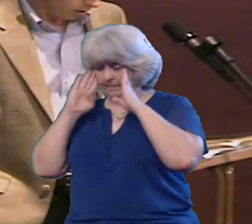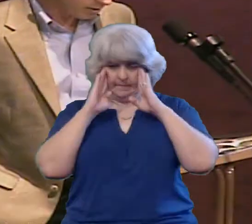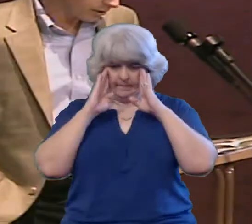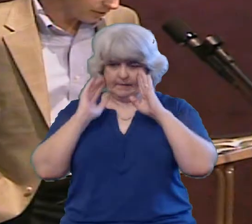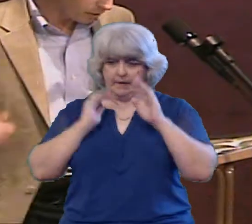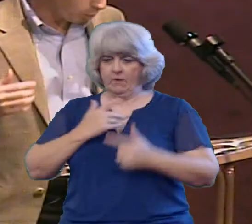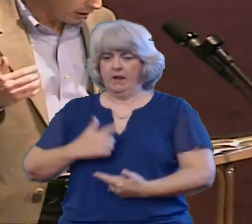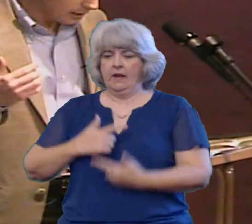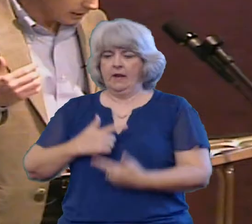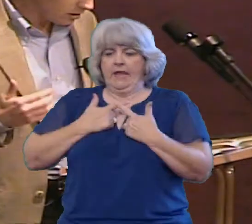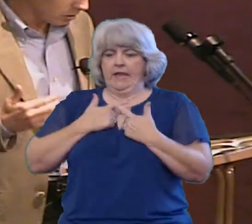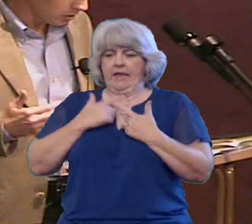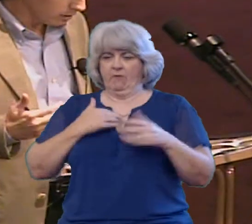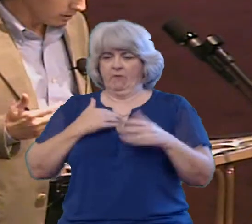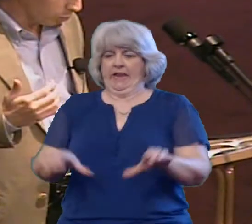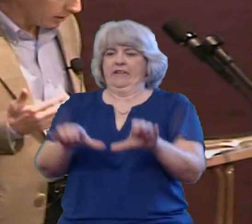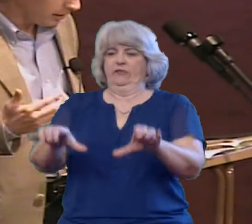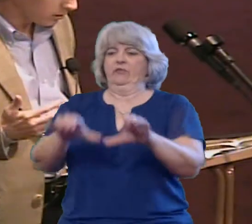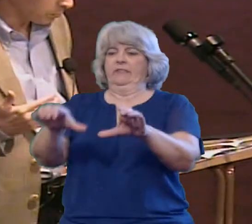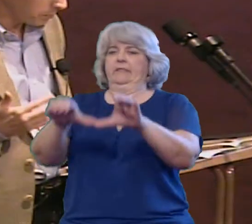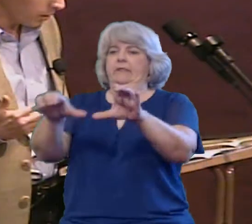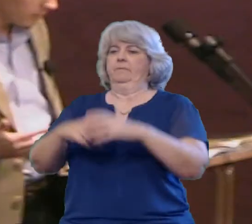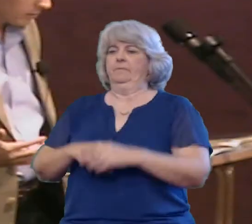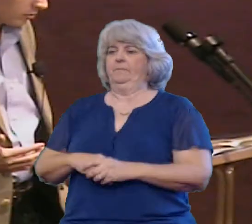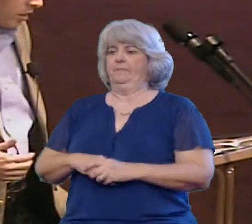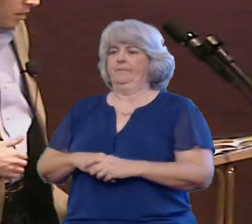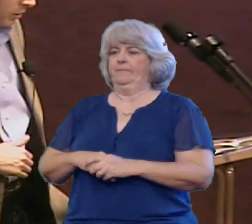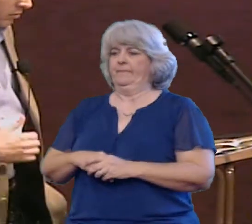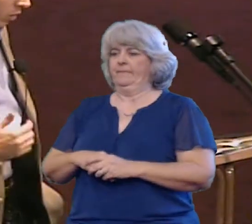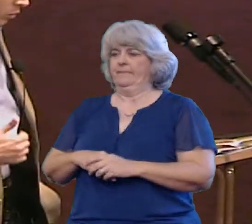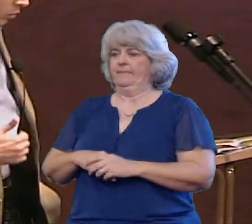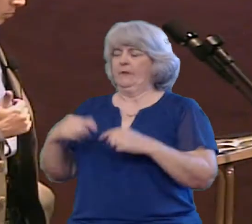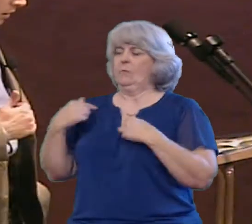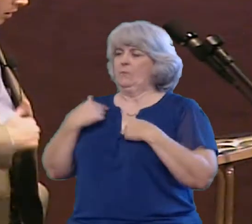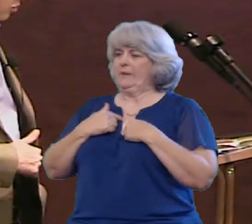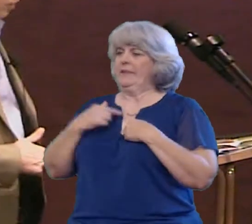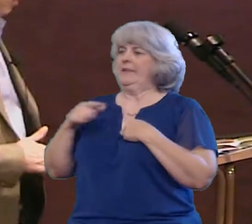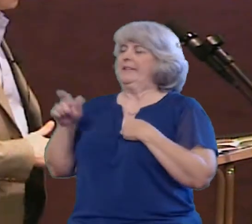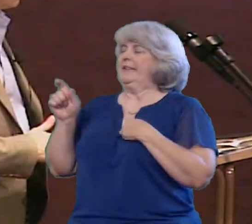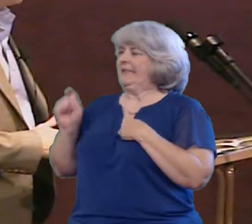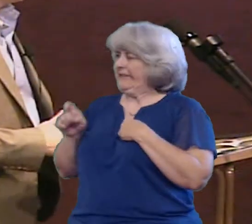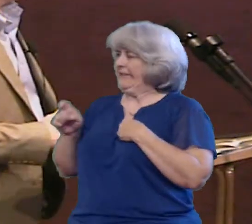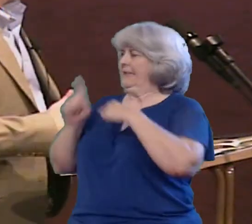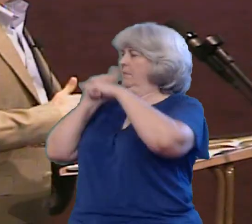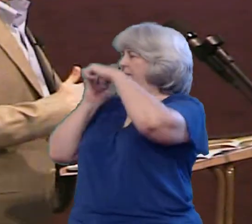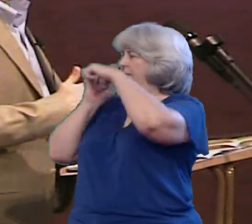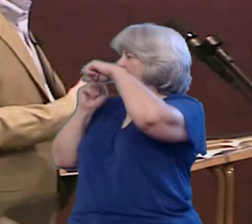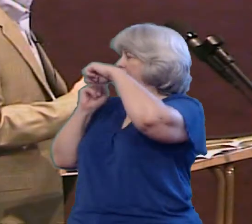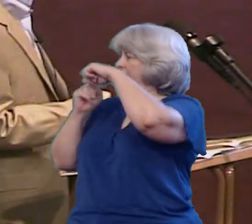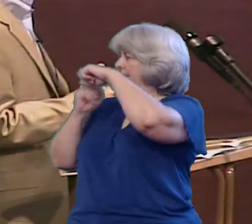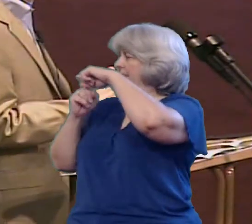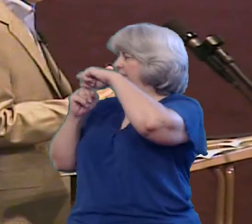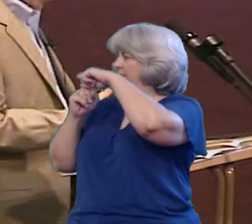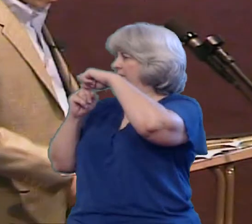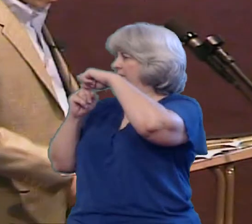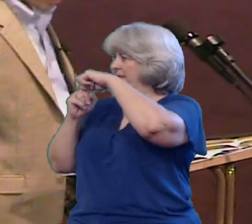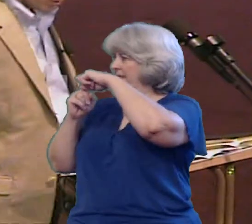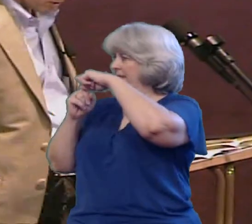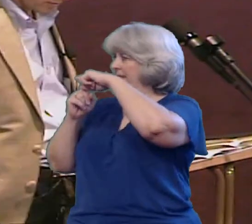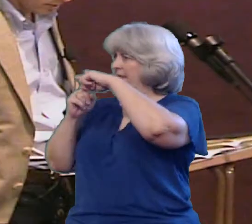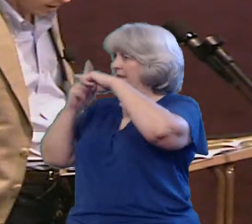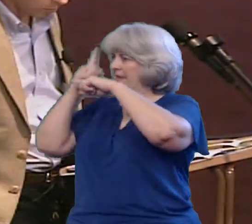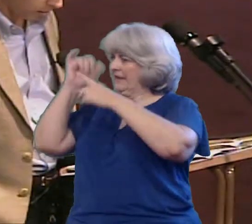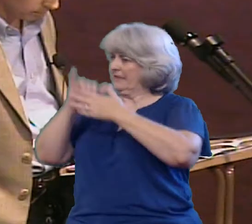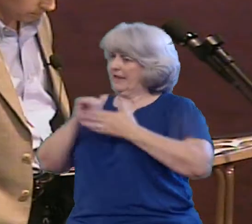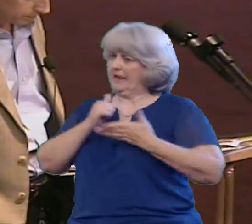And see I think that we need to believe we need to be positive because not only does it make us better But it also make those around us better